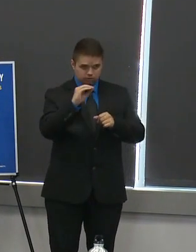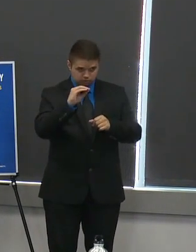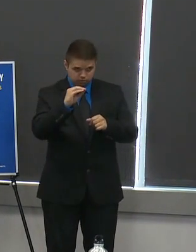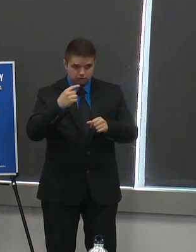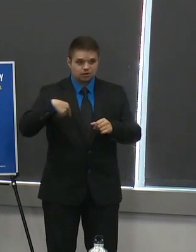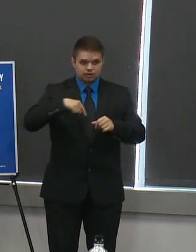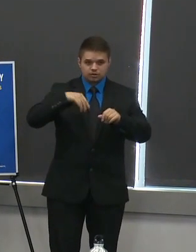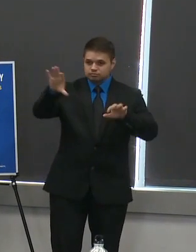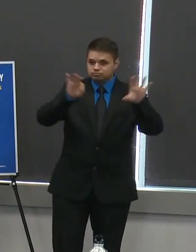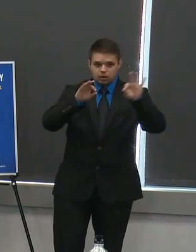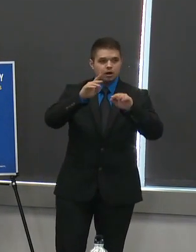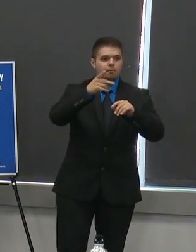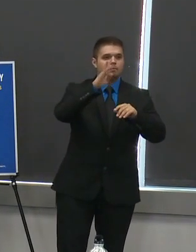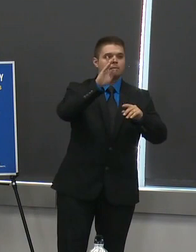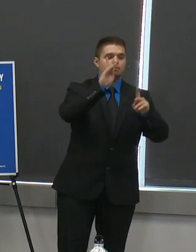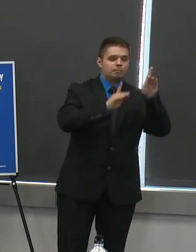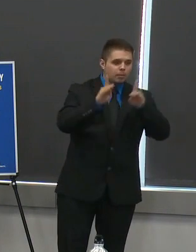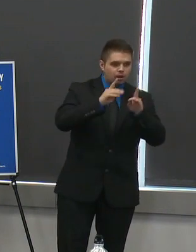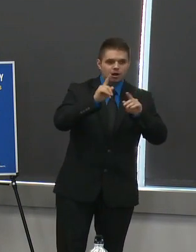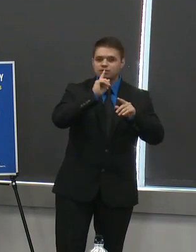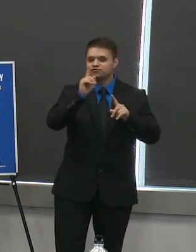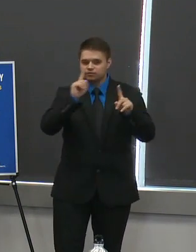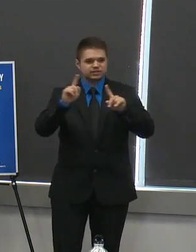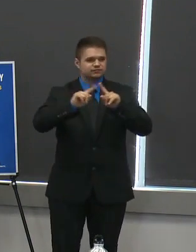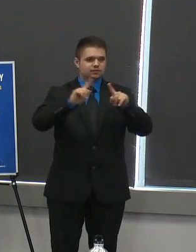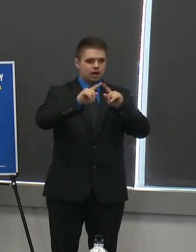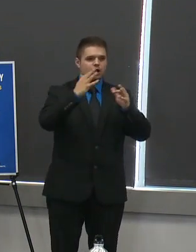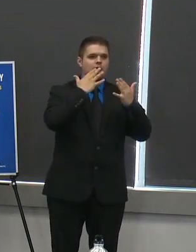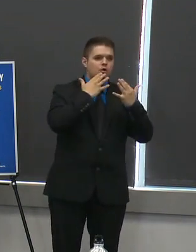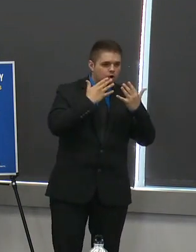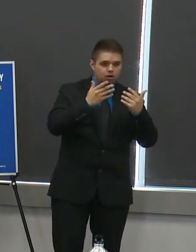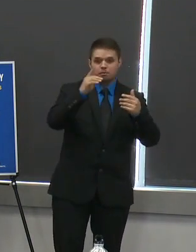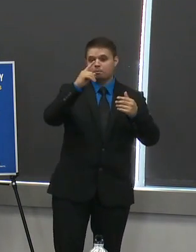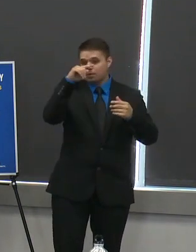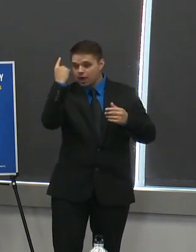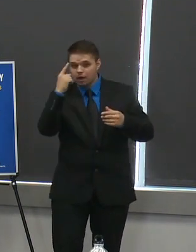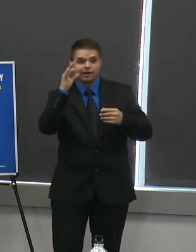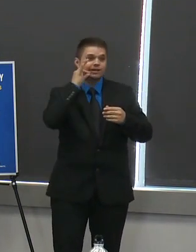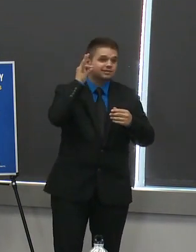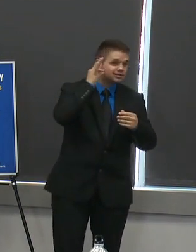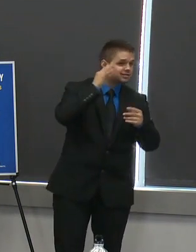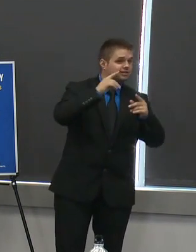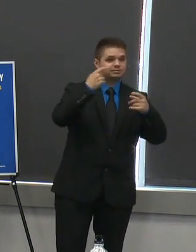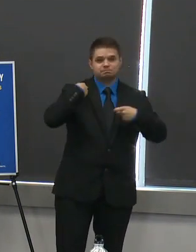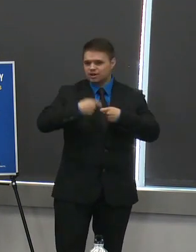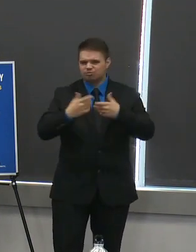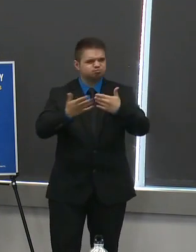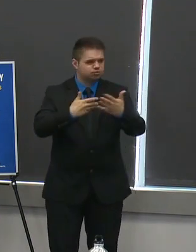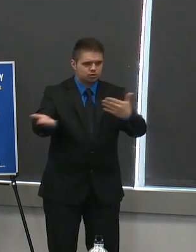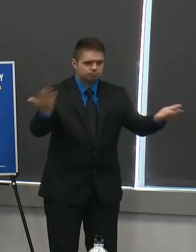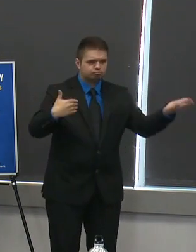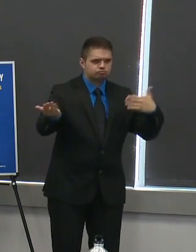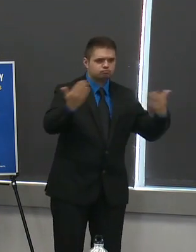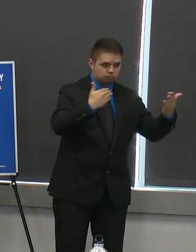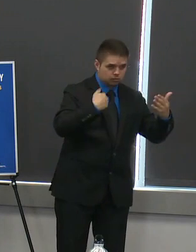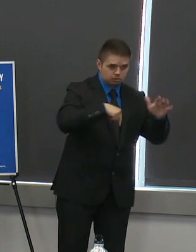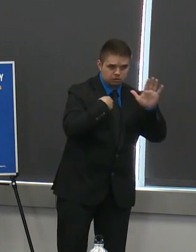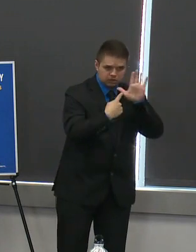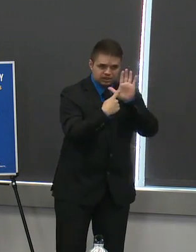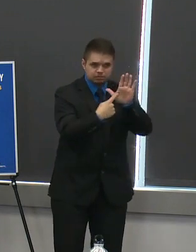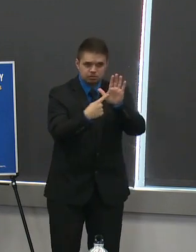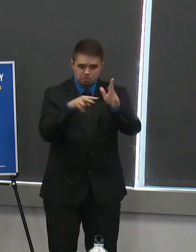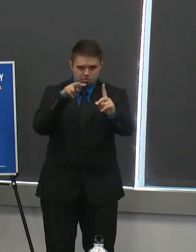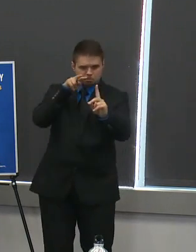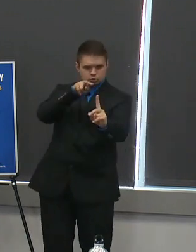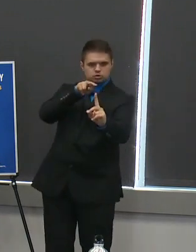native american households we will provide symptom monitoring to every person in the study when they